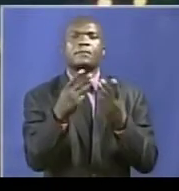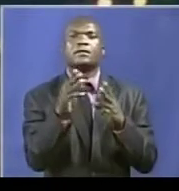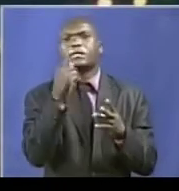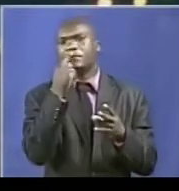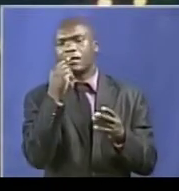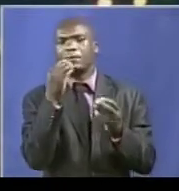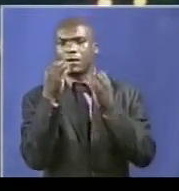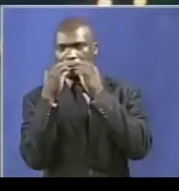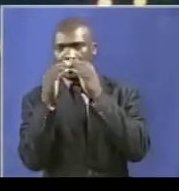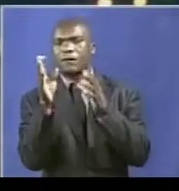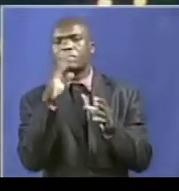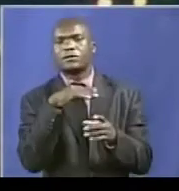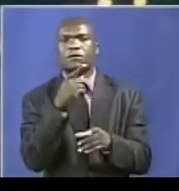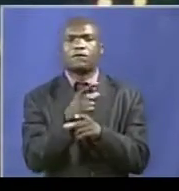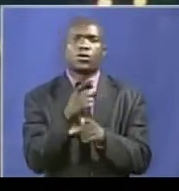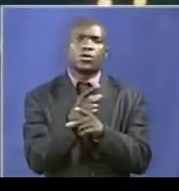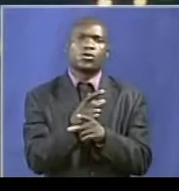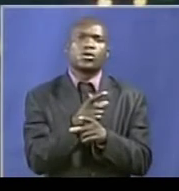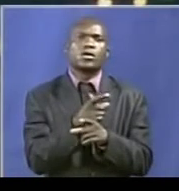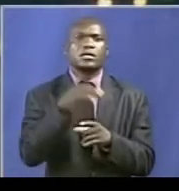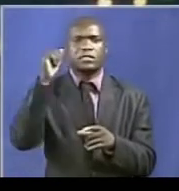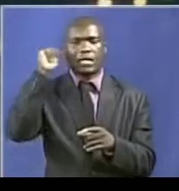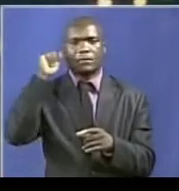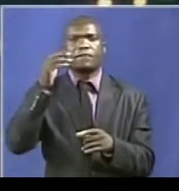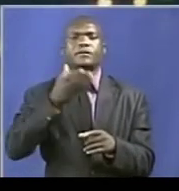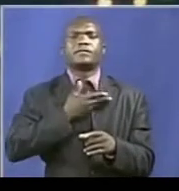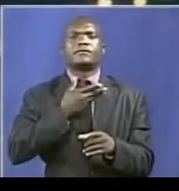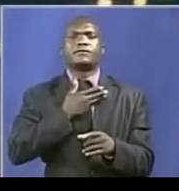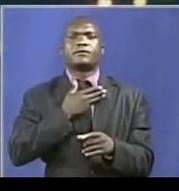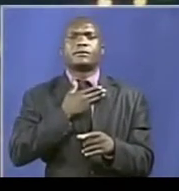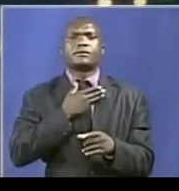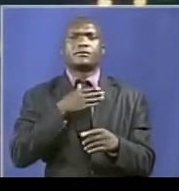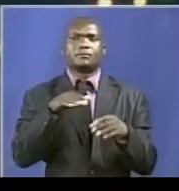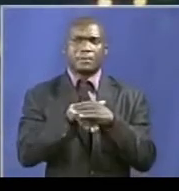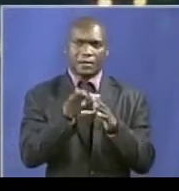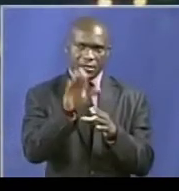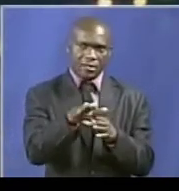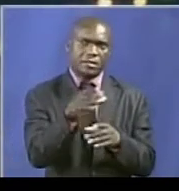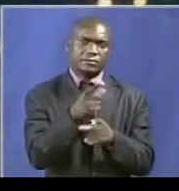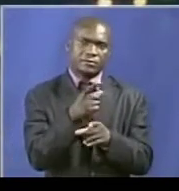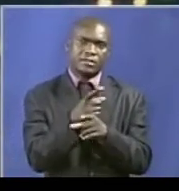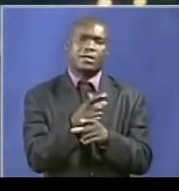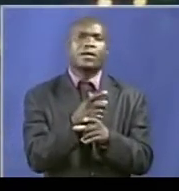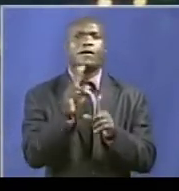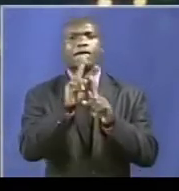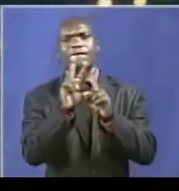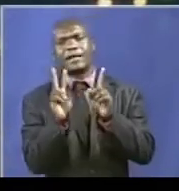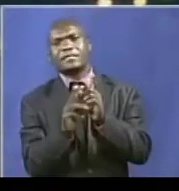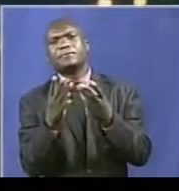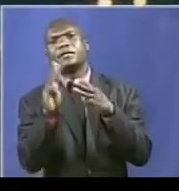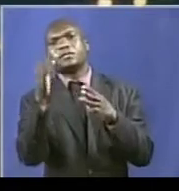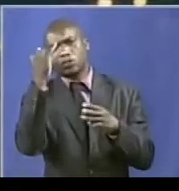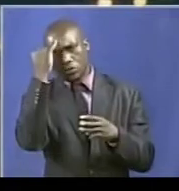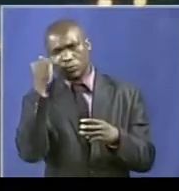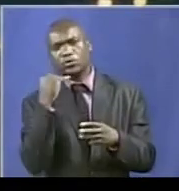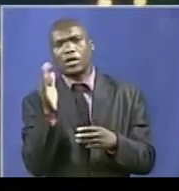news while announcing the new-look ZANU-PF Politburo, which saw Comrade Munangagwa replace former Vice President Joyce Mjuru as